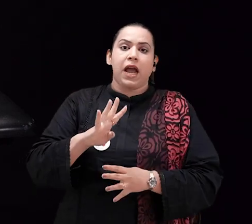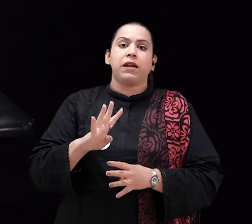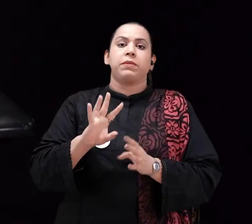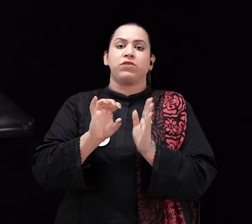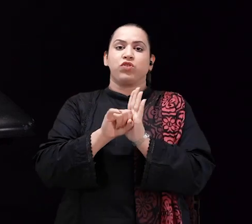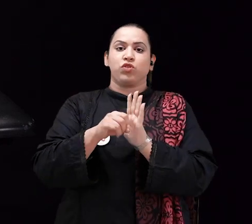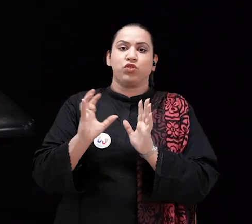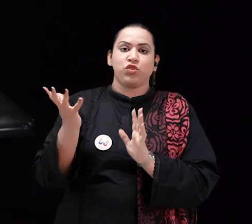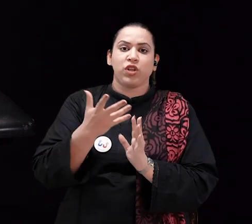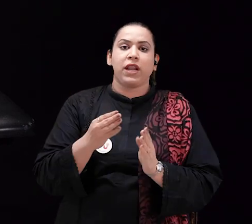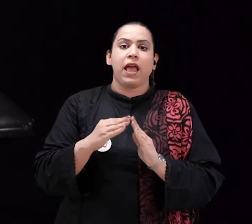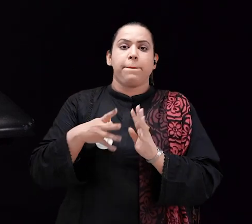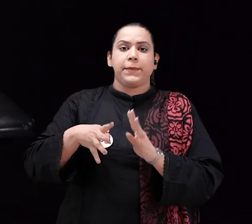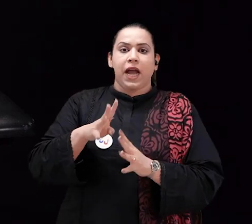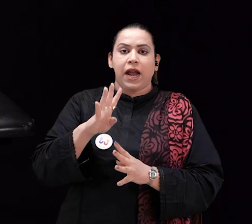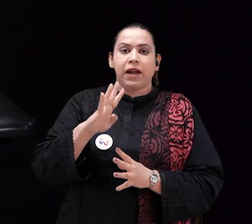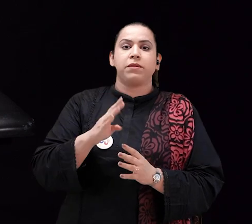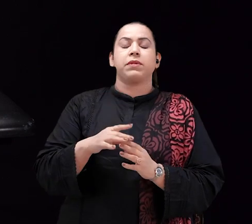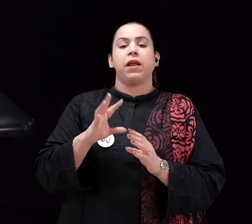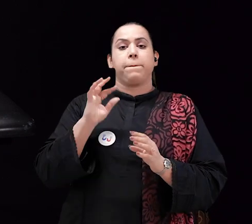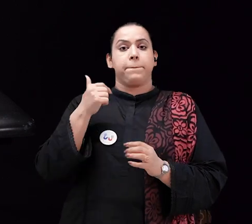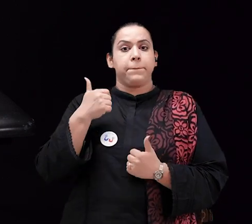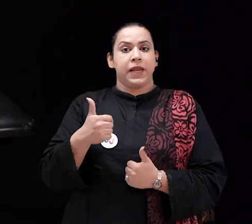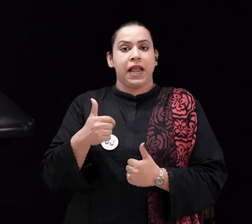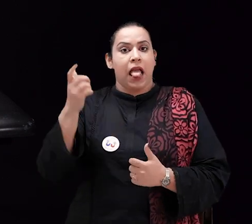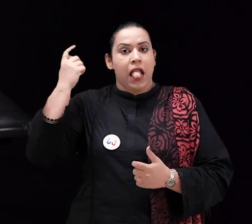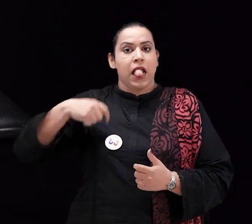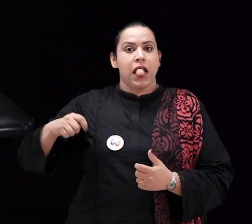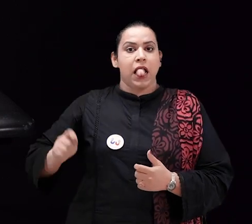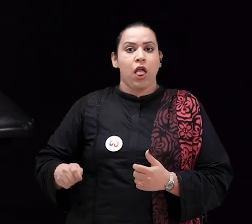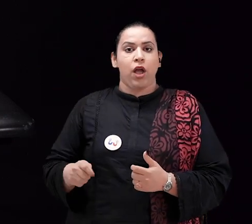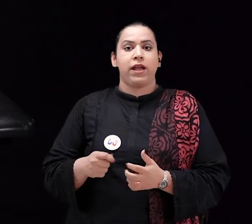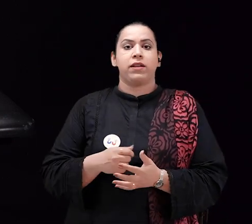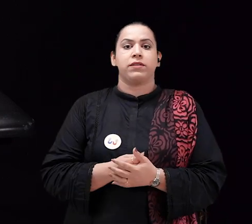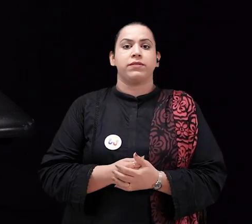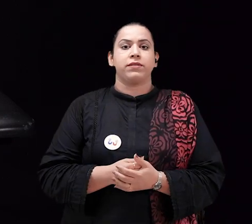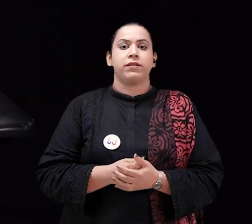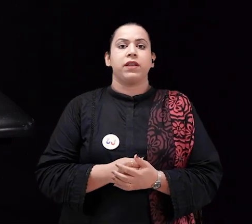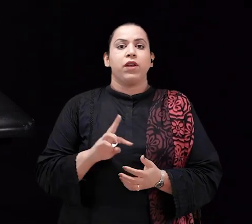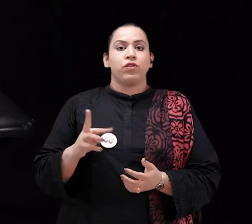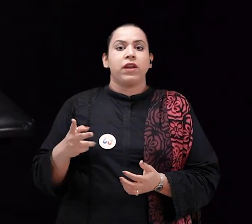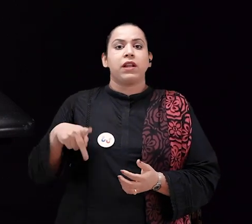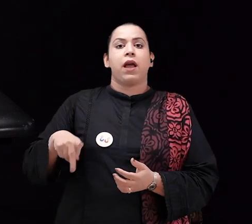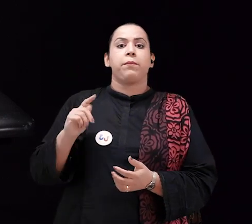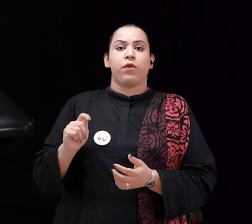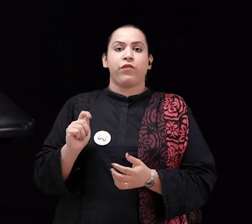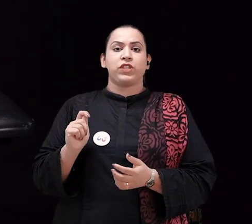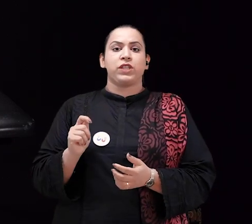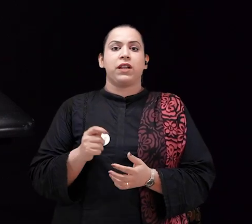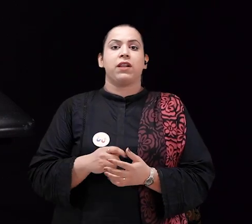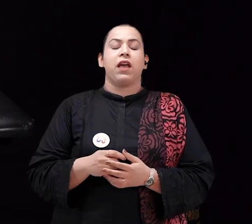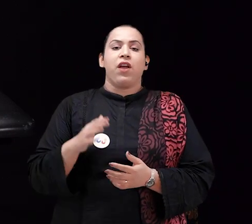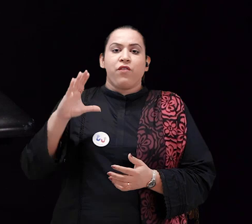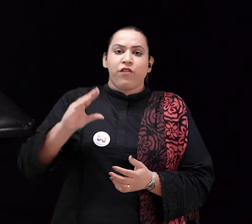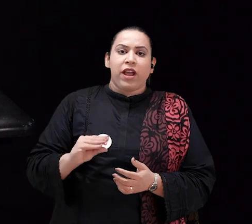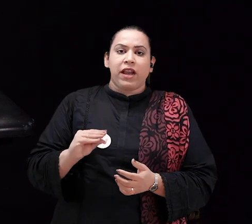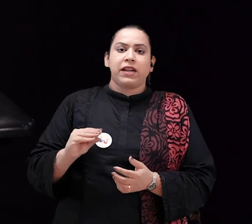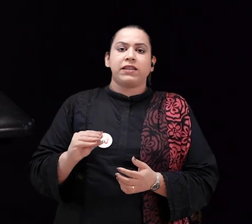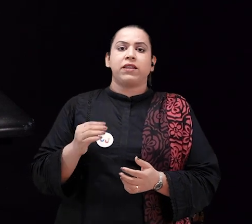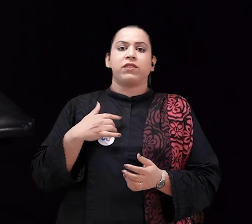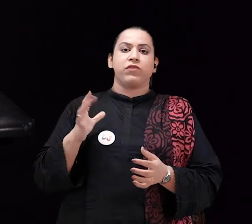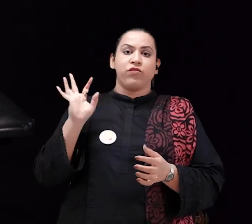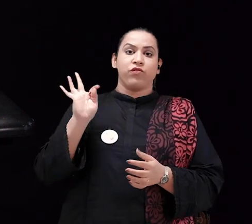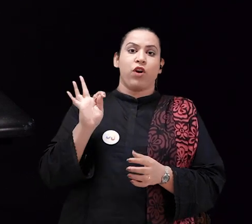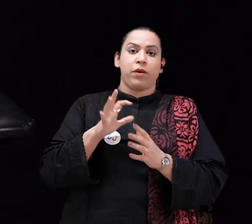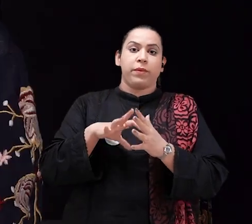involved with this relevant government department, the social welfare department, and with a team of brilliant lawyers and other